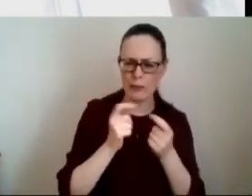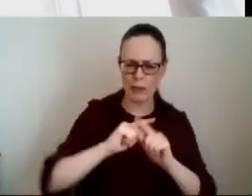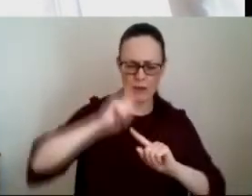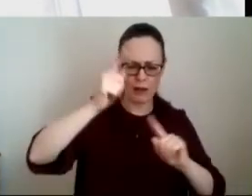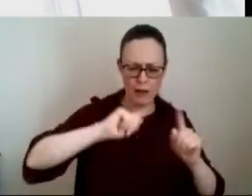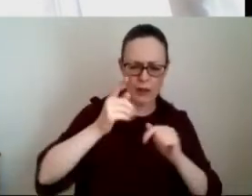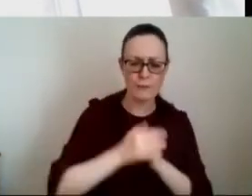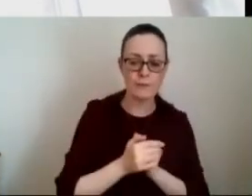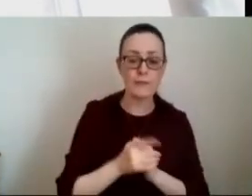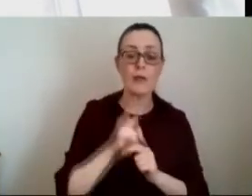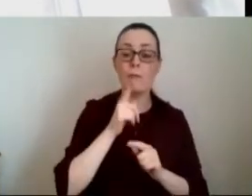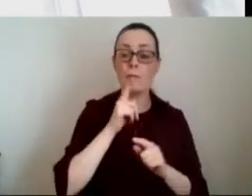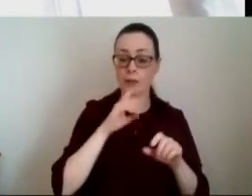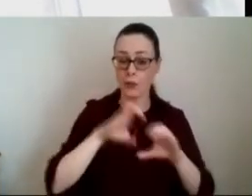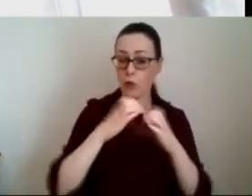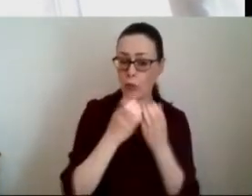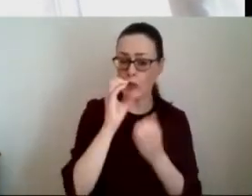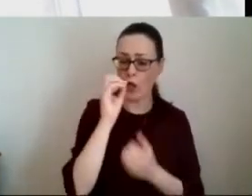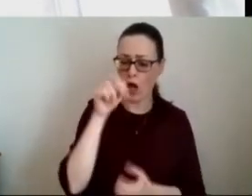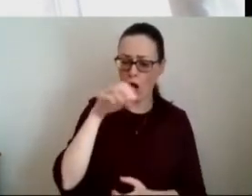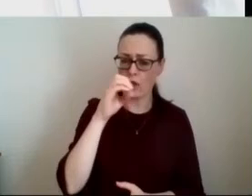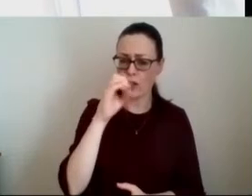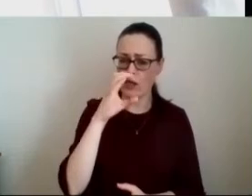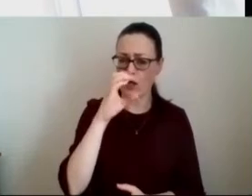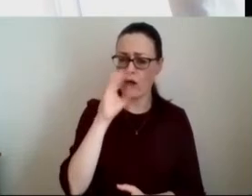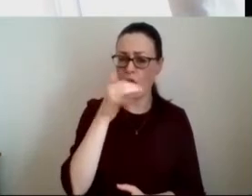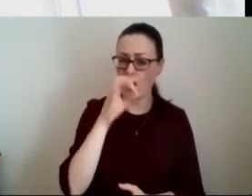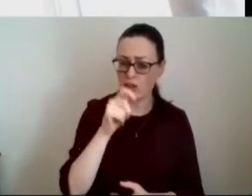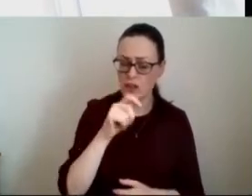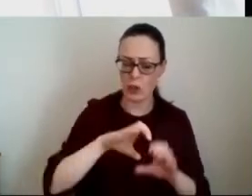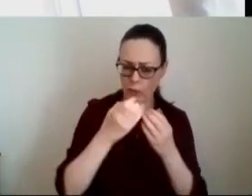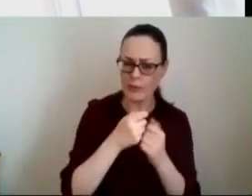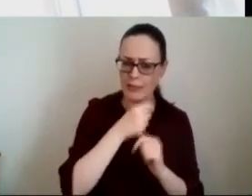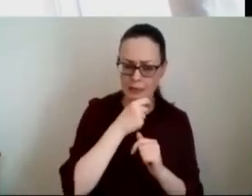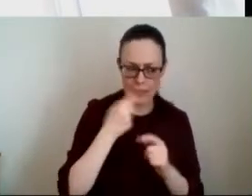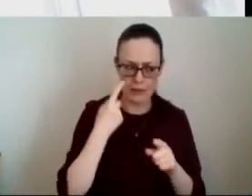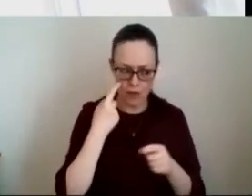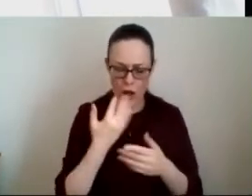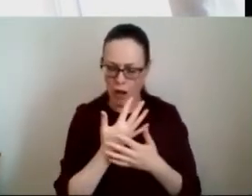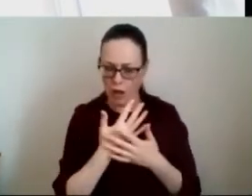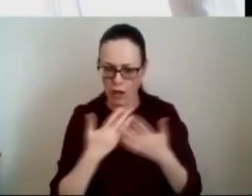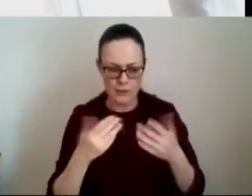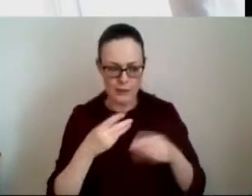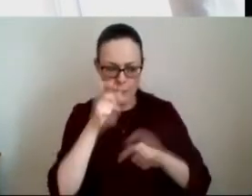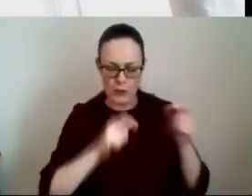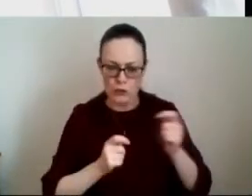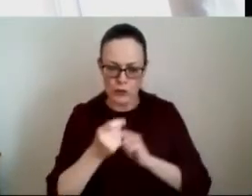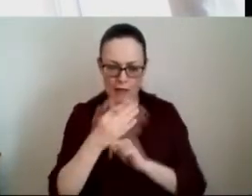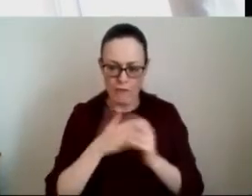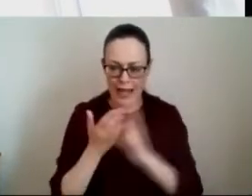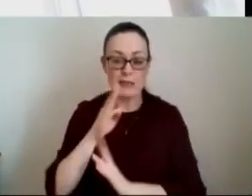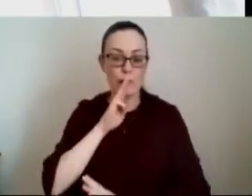oncologist community have said that in the last you know in the last six months they've seen a lot of patients traveling to try and access trials privately